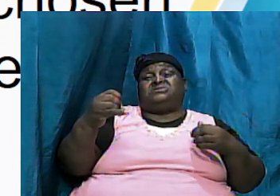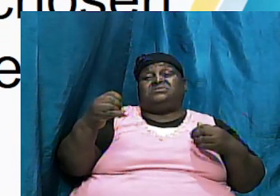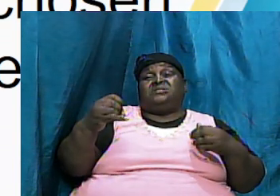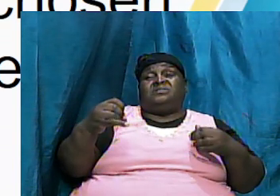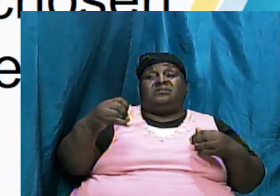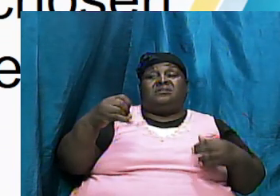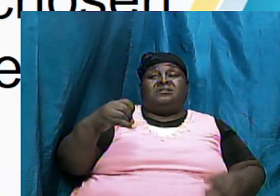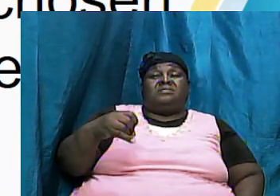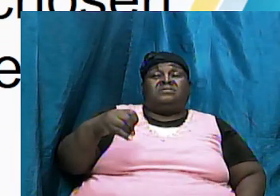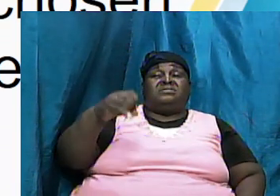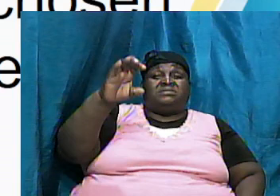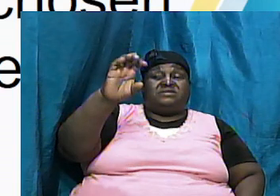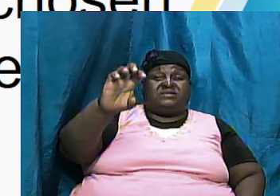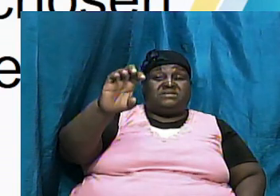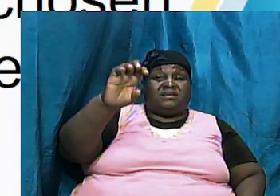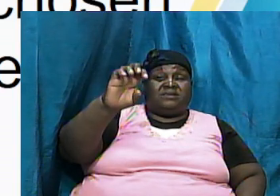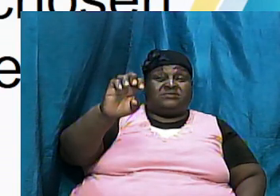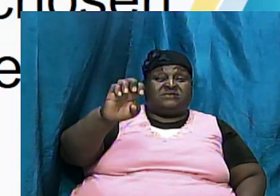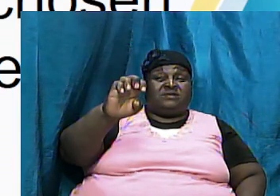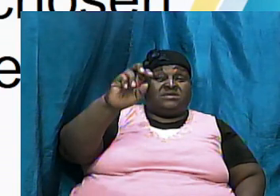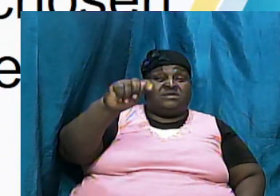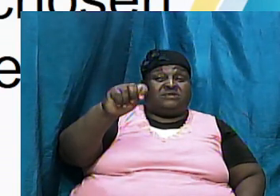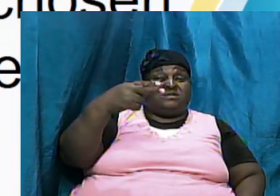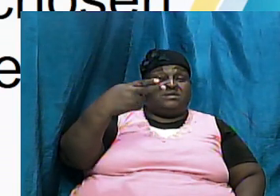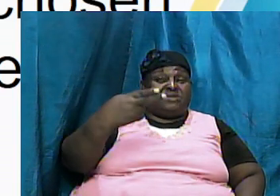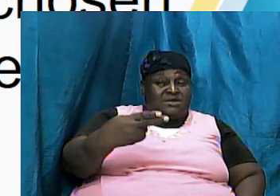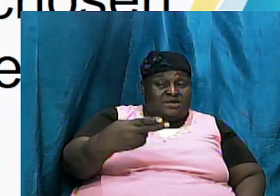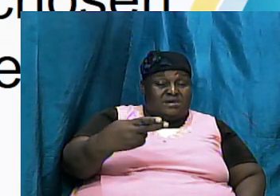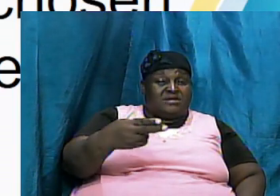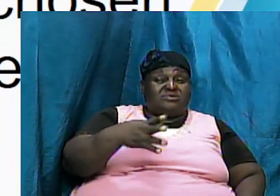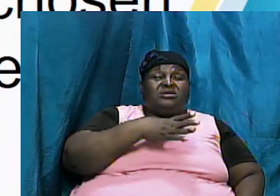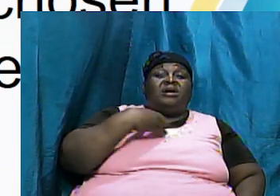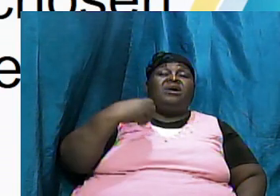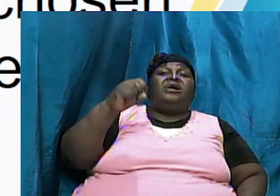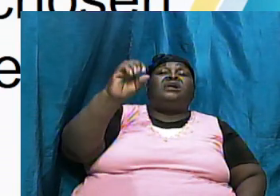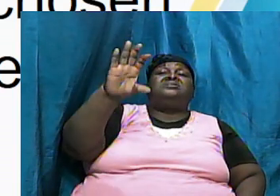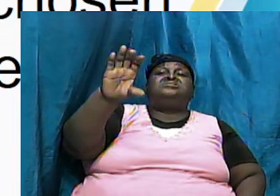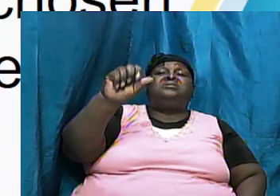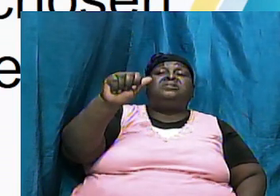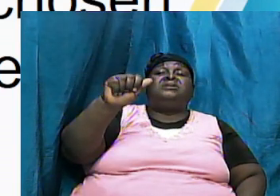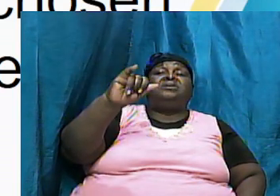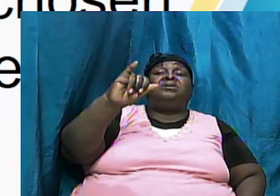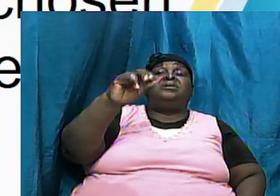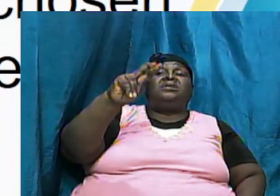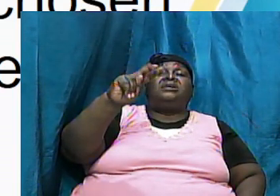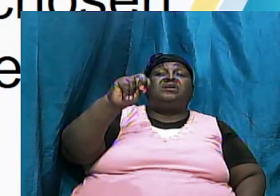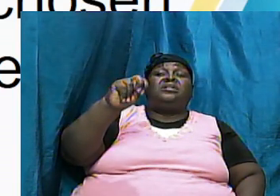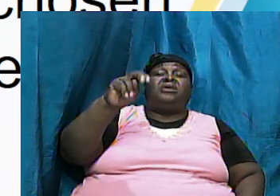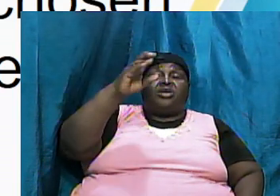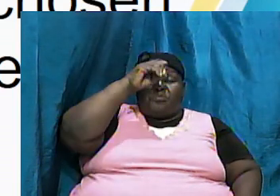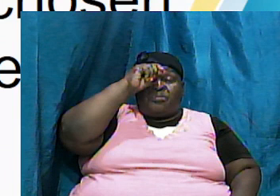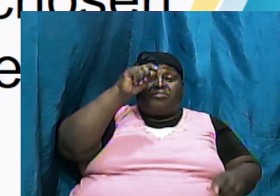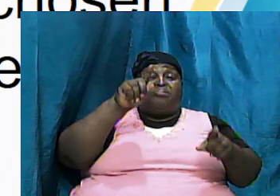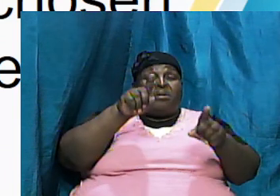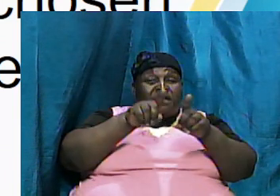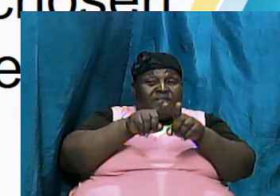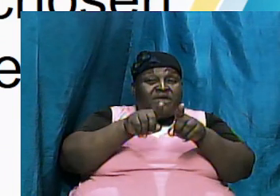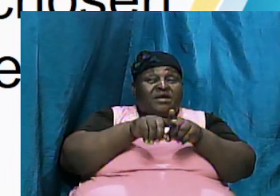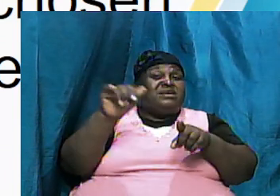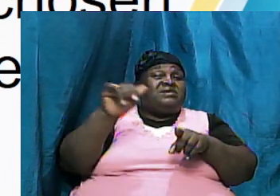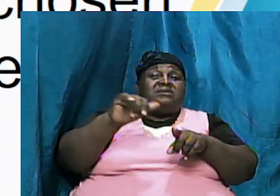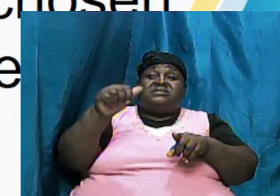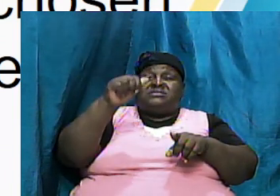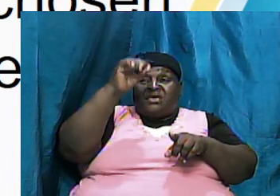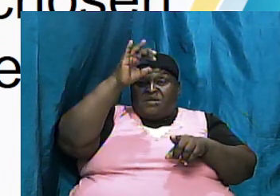brothers their mother and father was Eve and Adam respectively they are brothers and now their children